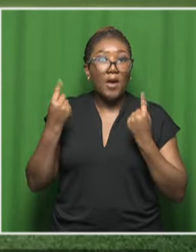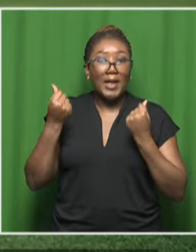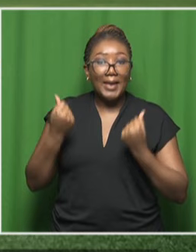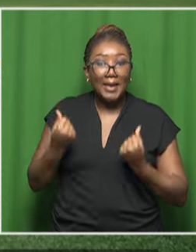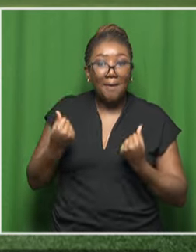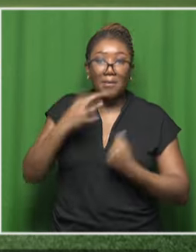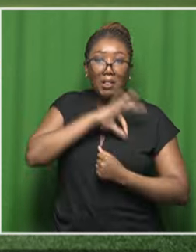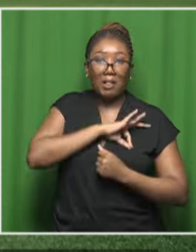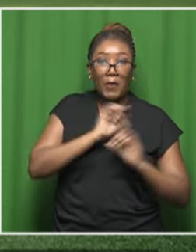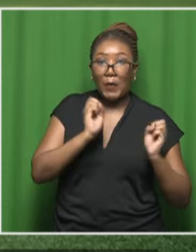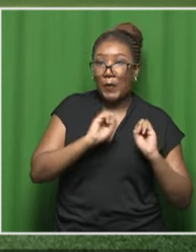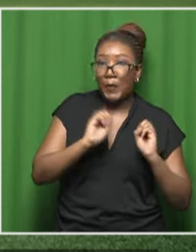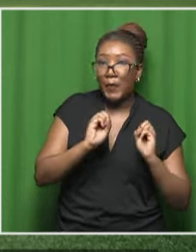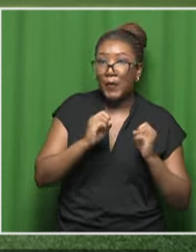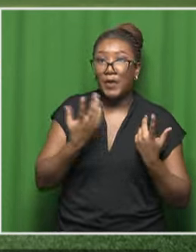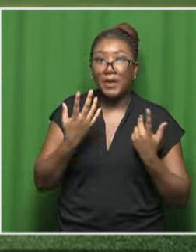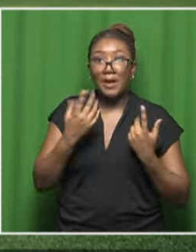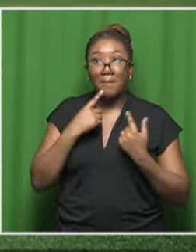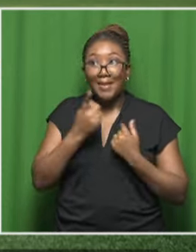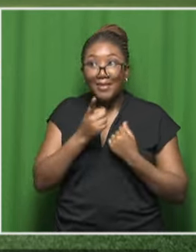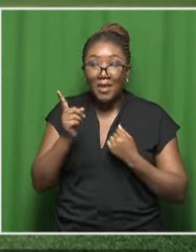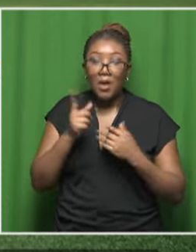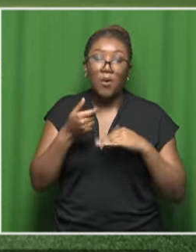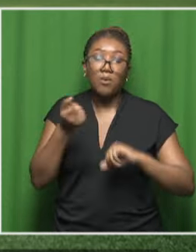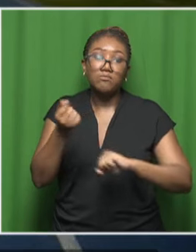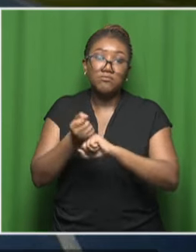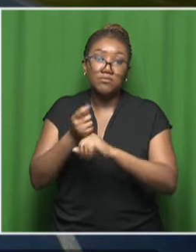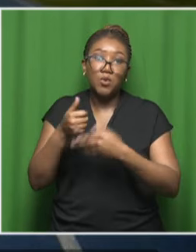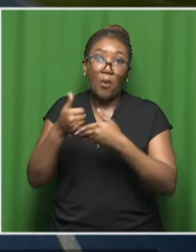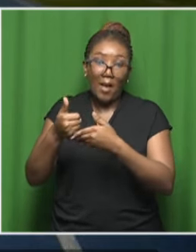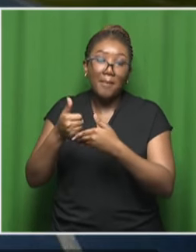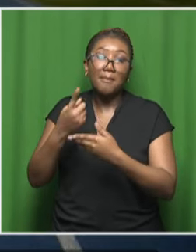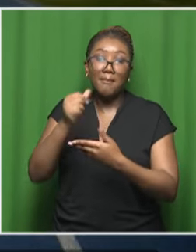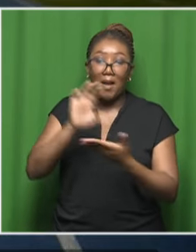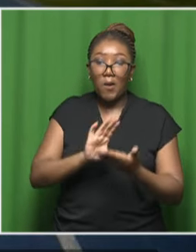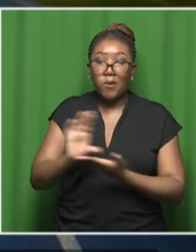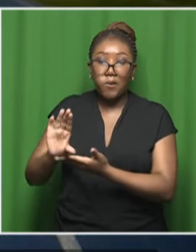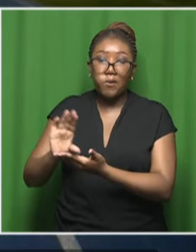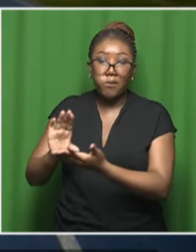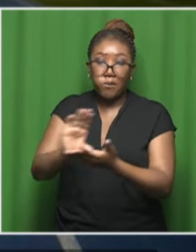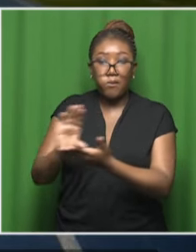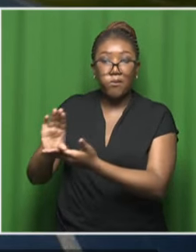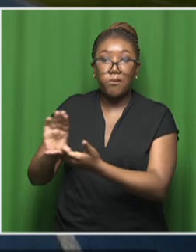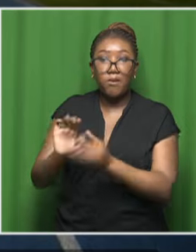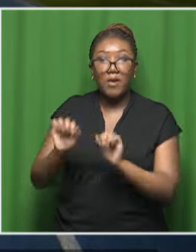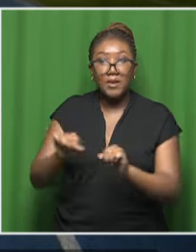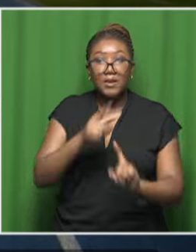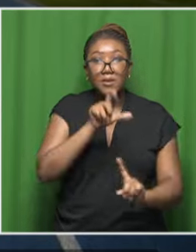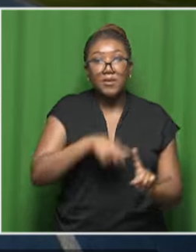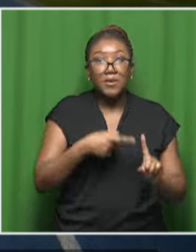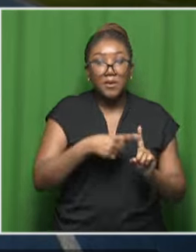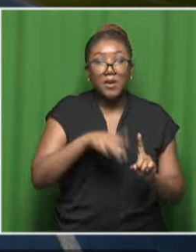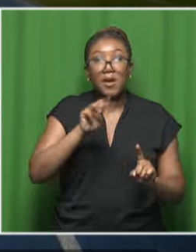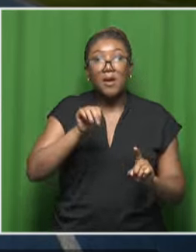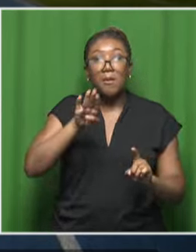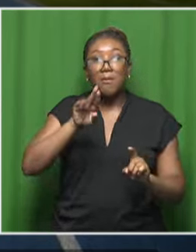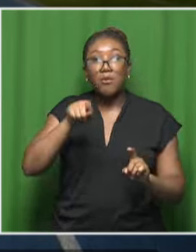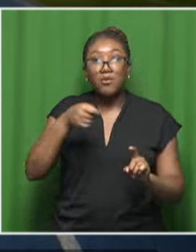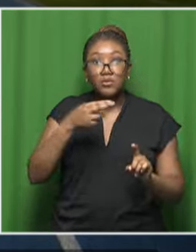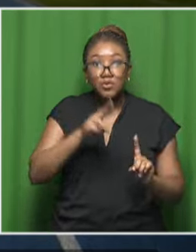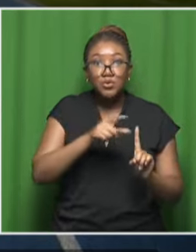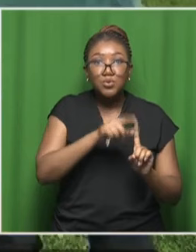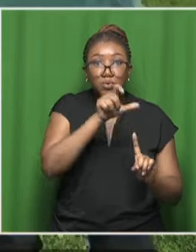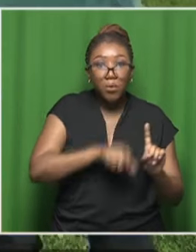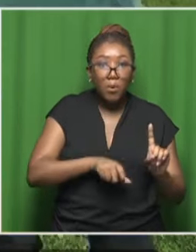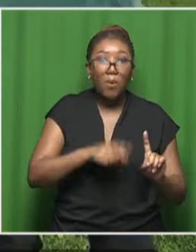income for themselves. And those beneficiaries were helped financially. And one of them was Patrick Butsu, ex